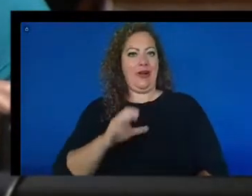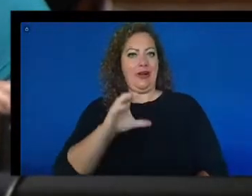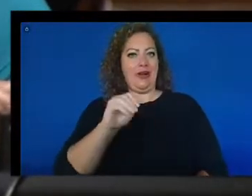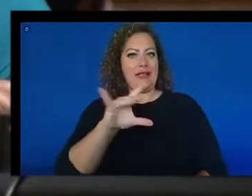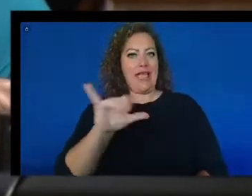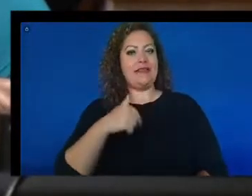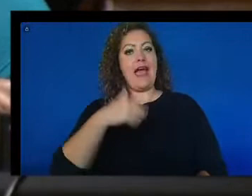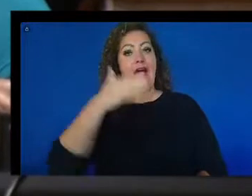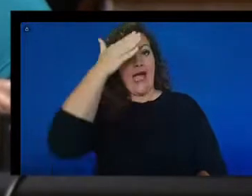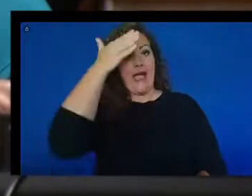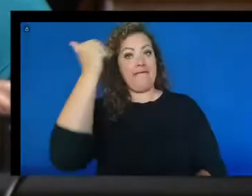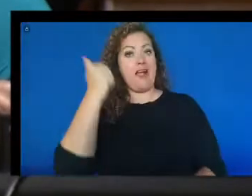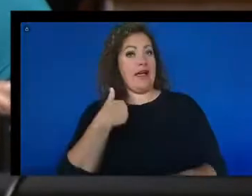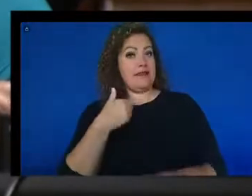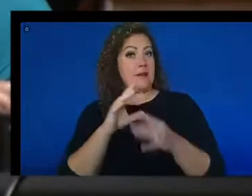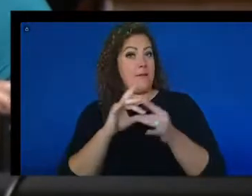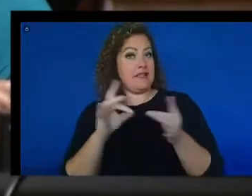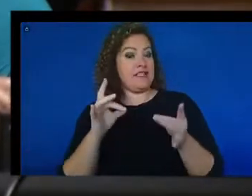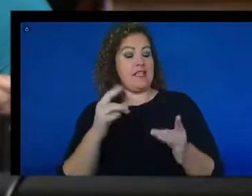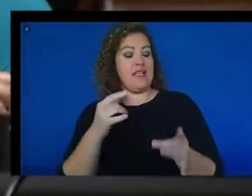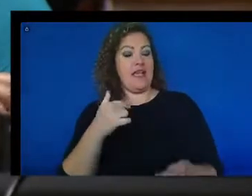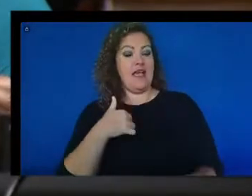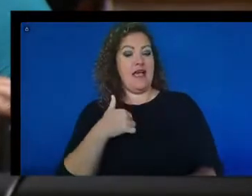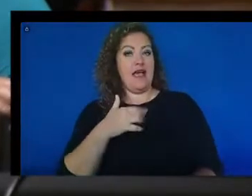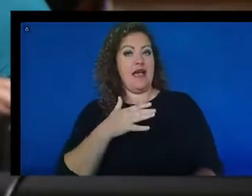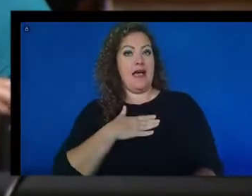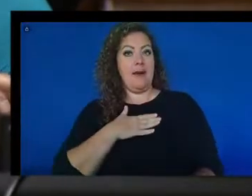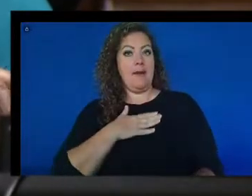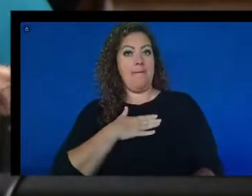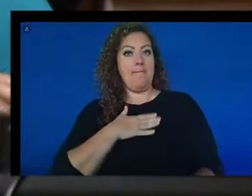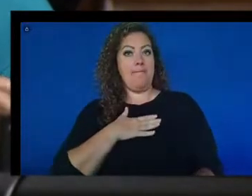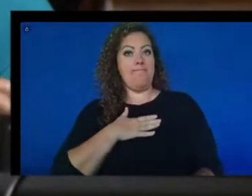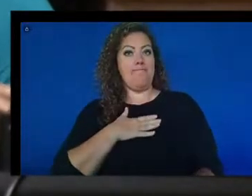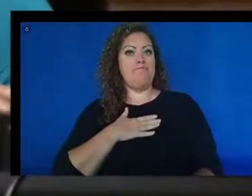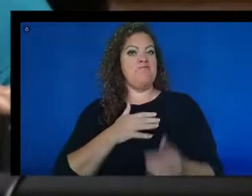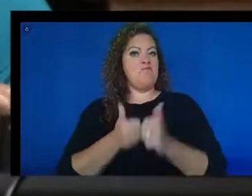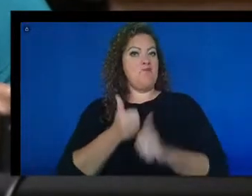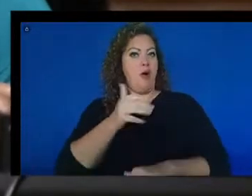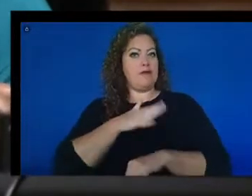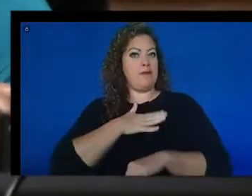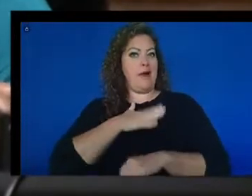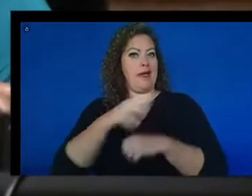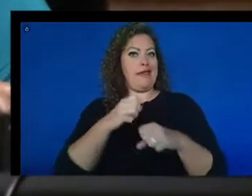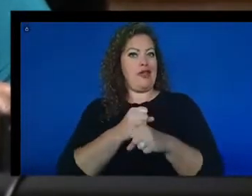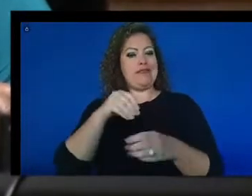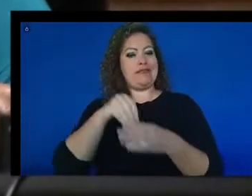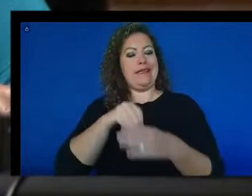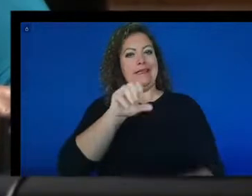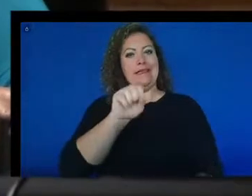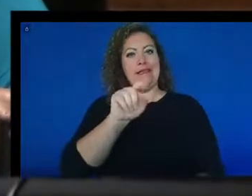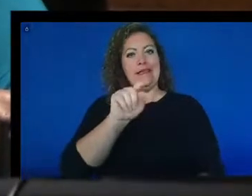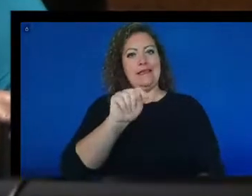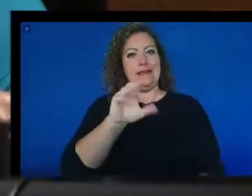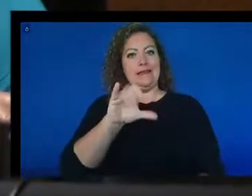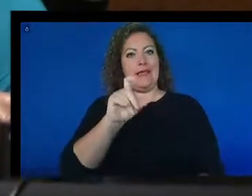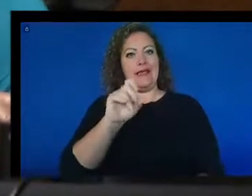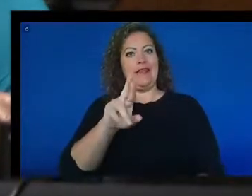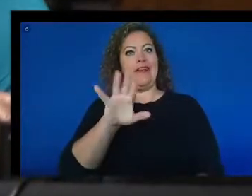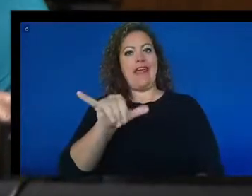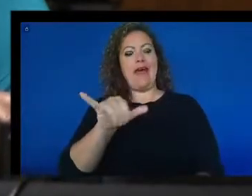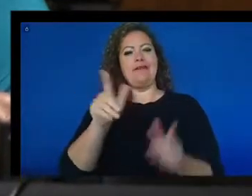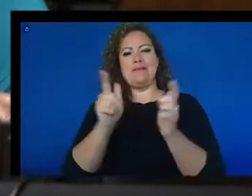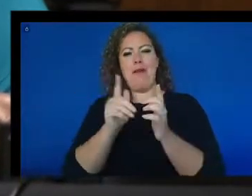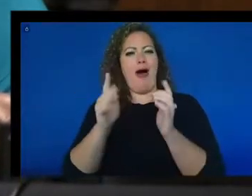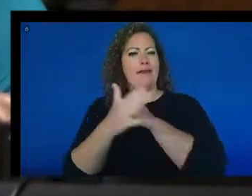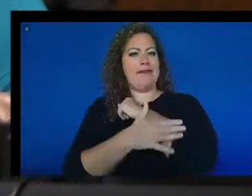that I was, my formative years were spent in St. Clair, which is a small town in Schuylkill County. County, right. So,